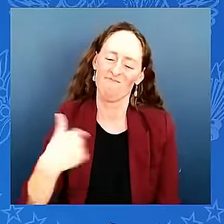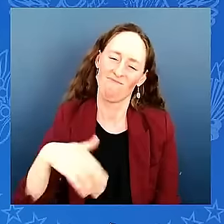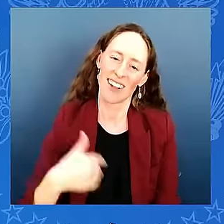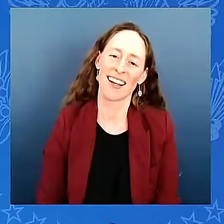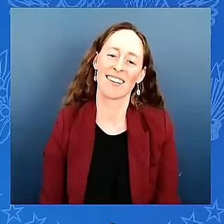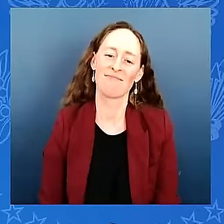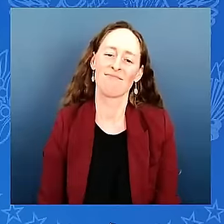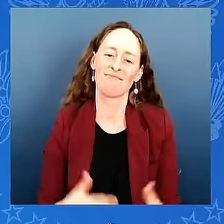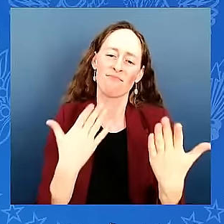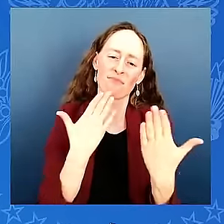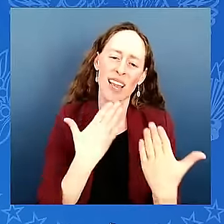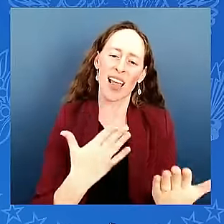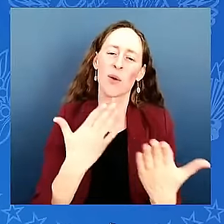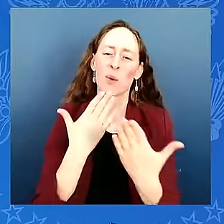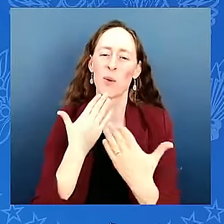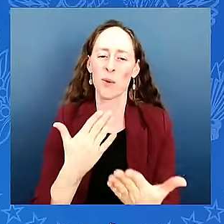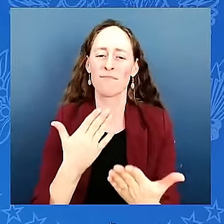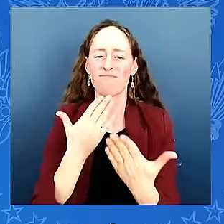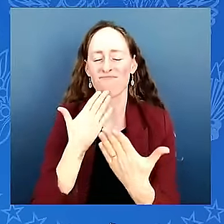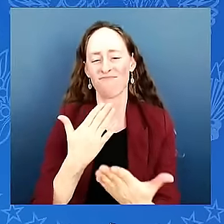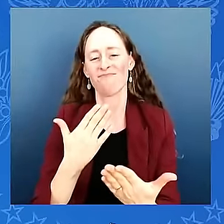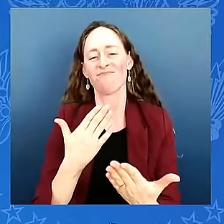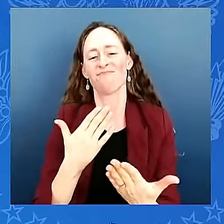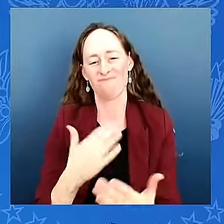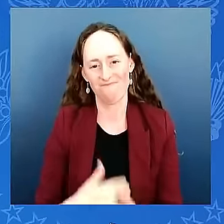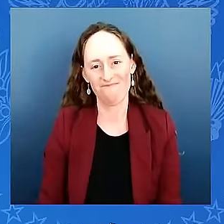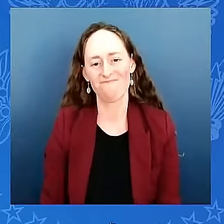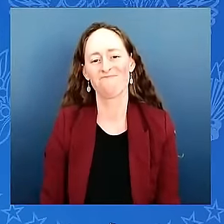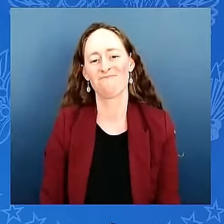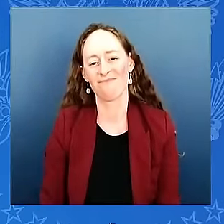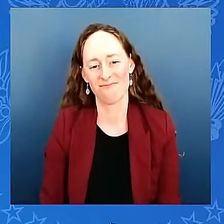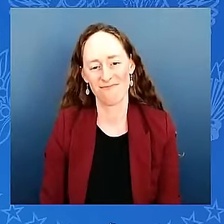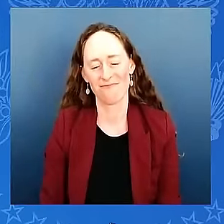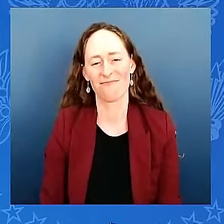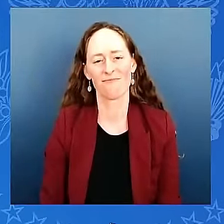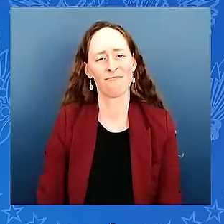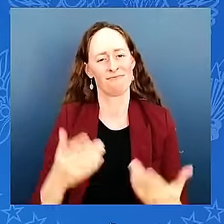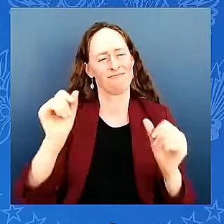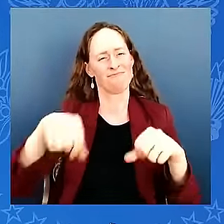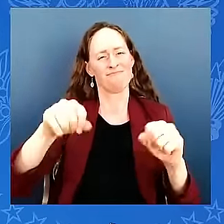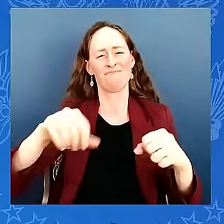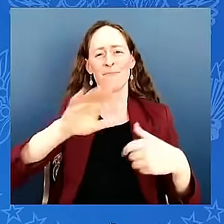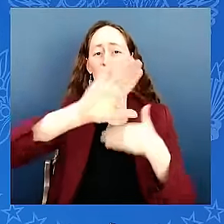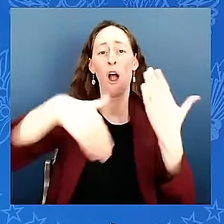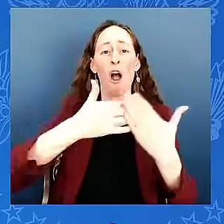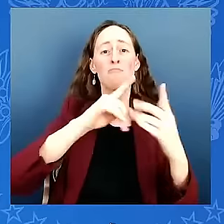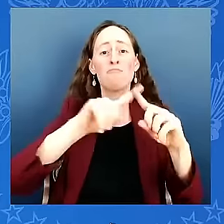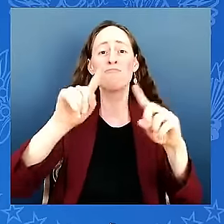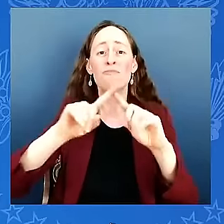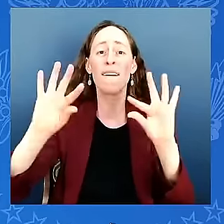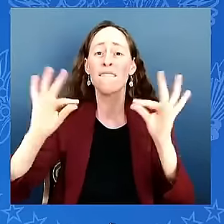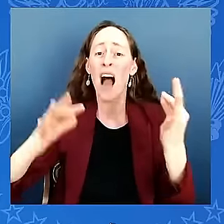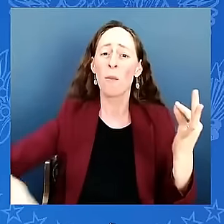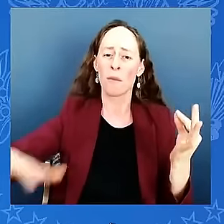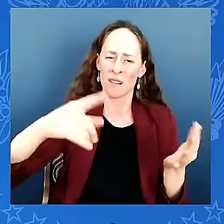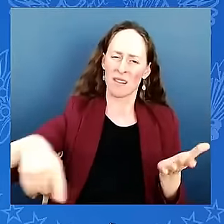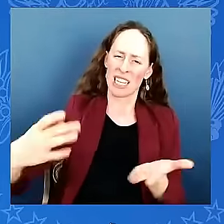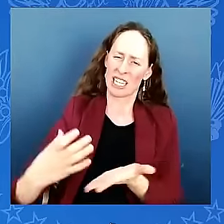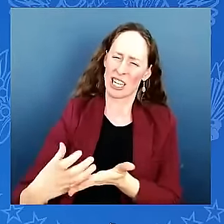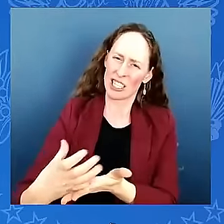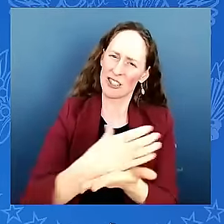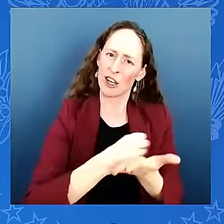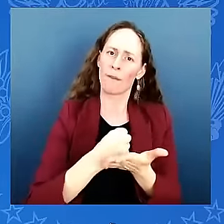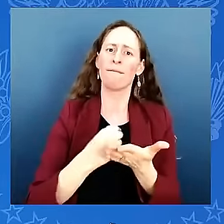it's just all the families deserve to have things that we share today not just not just the foreign community peace of mind